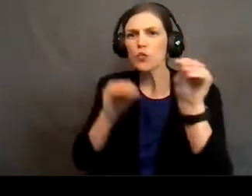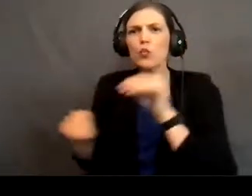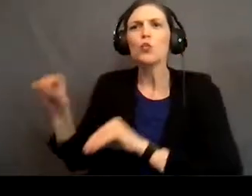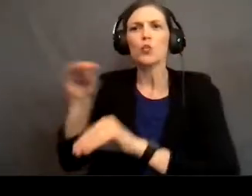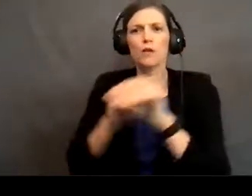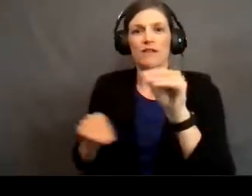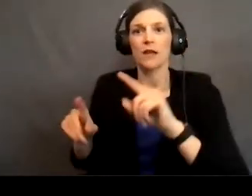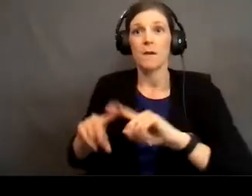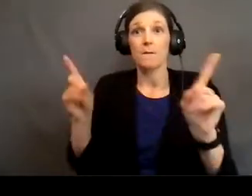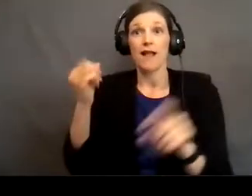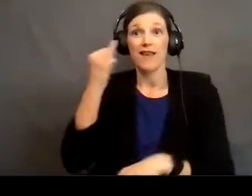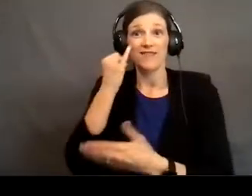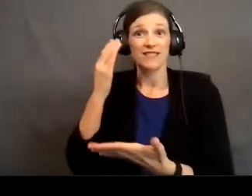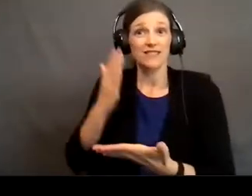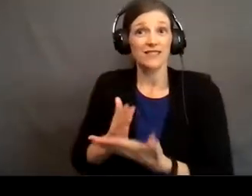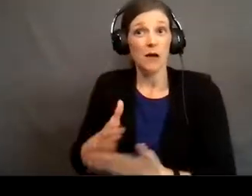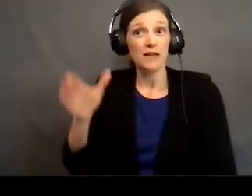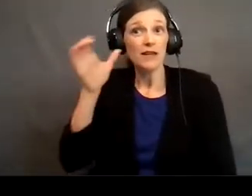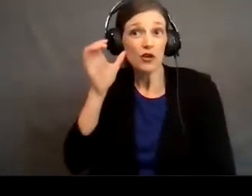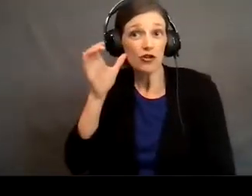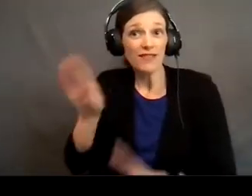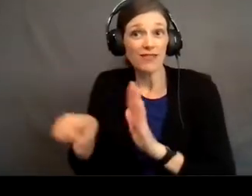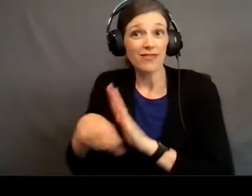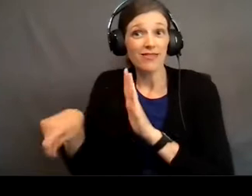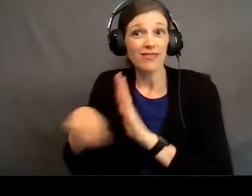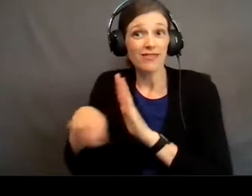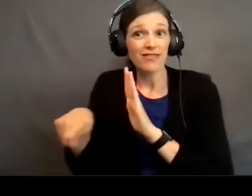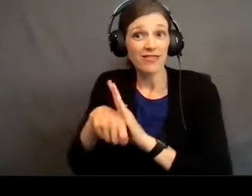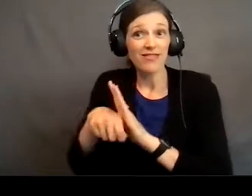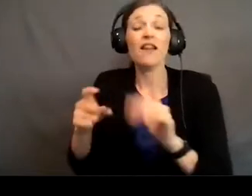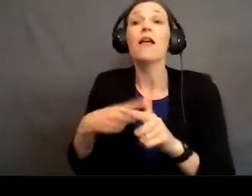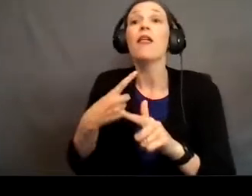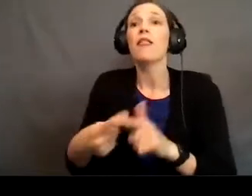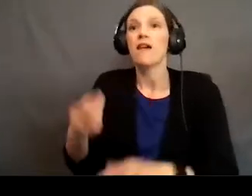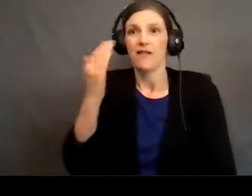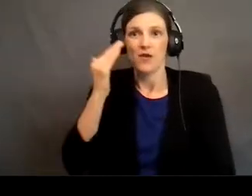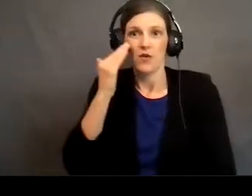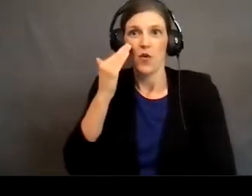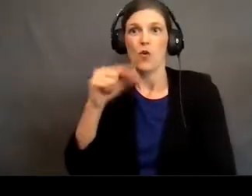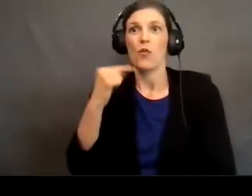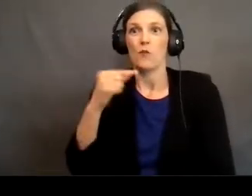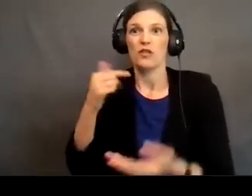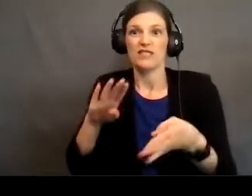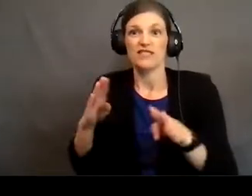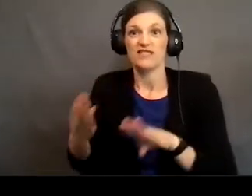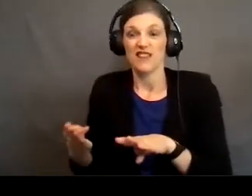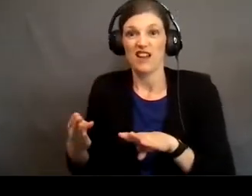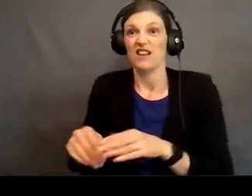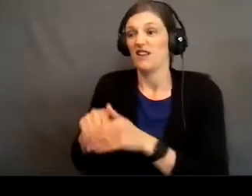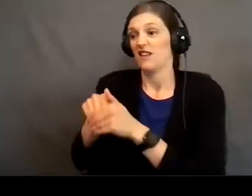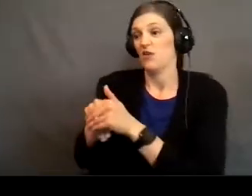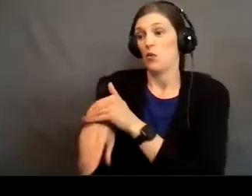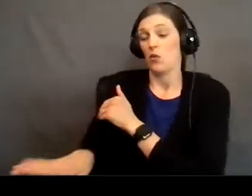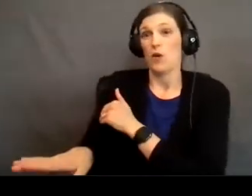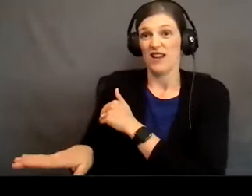But if they stopped hearing those bells, then they would know that the priest had died because he had gone into the